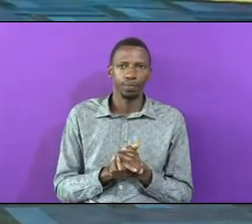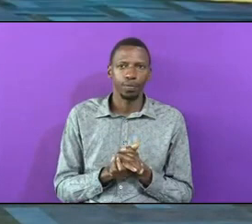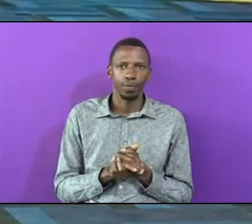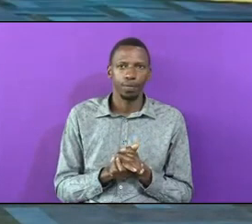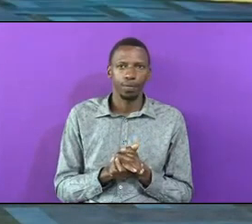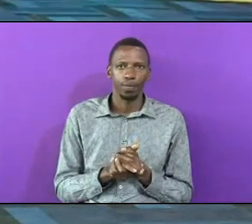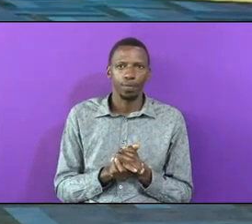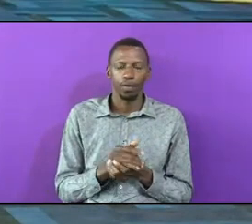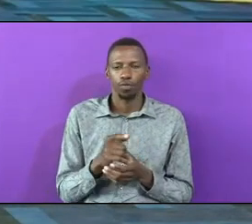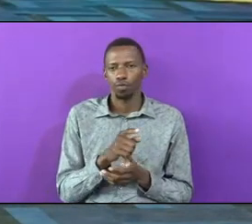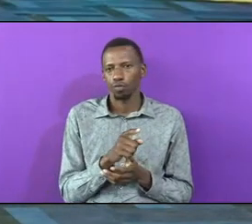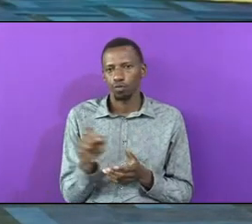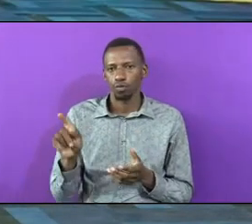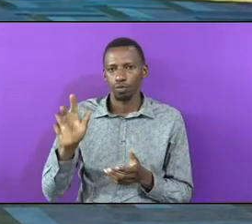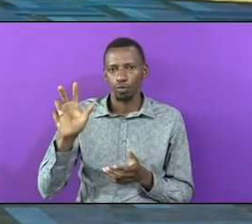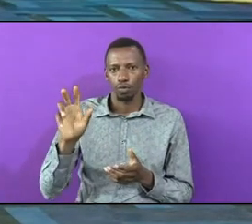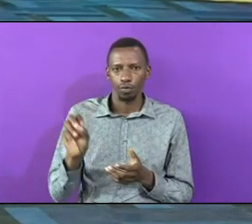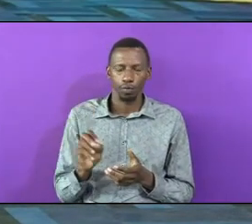Through 30